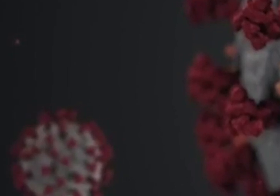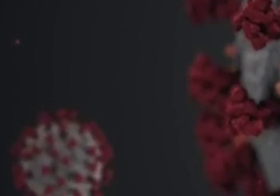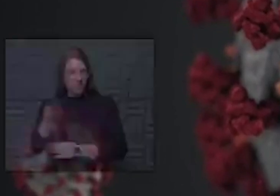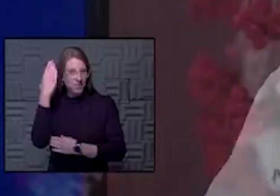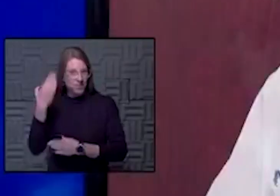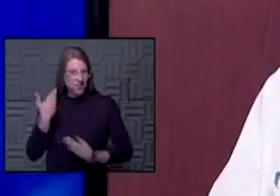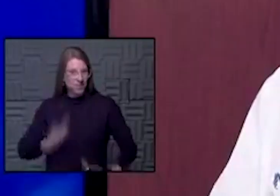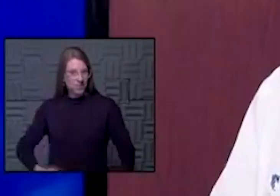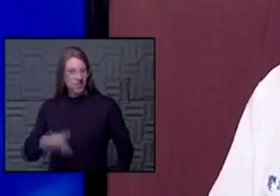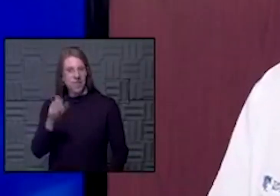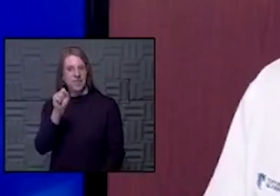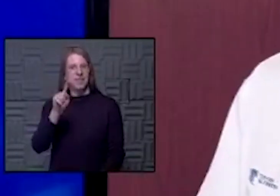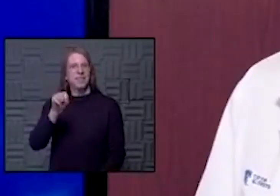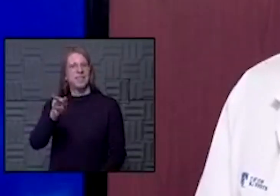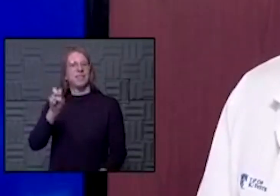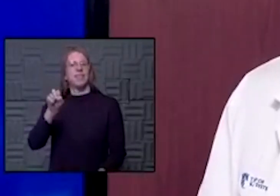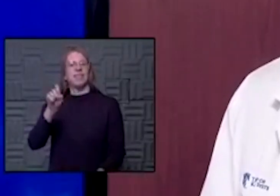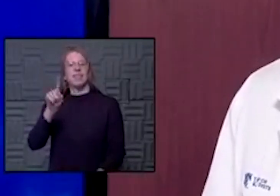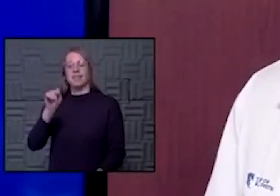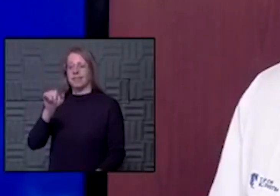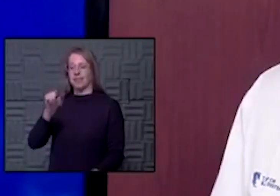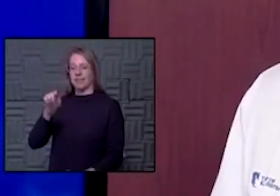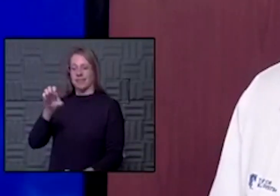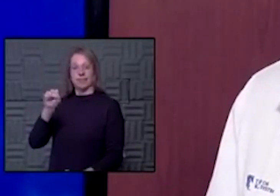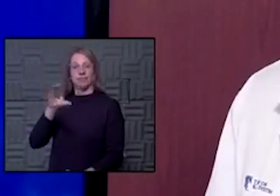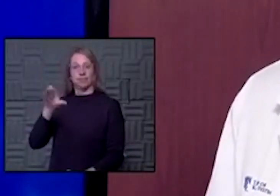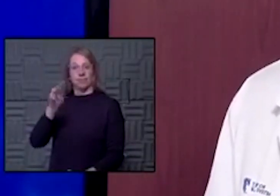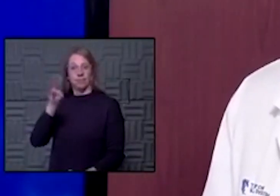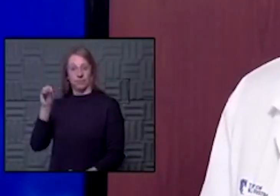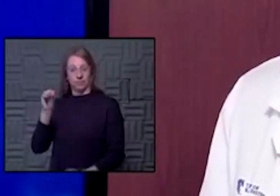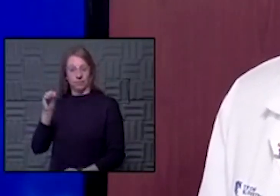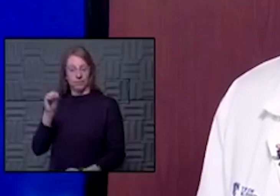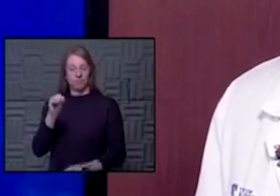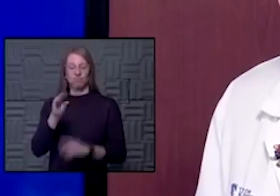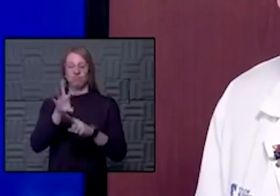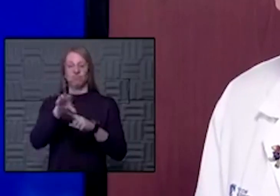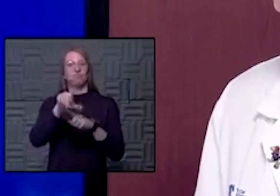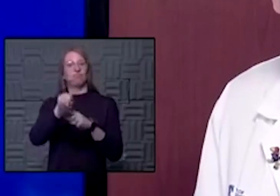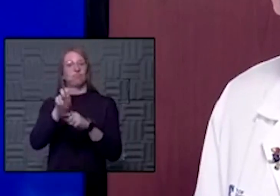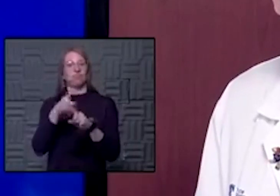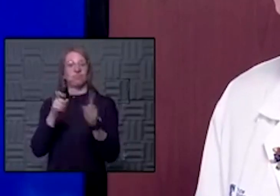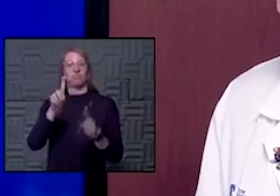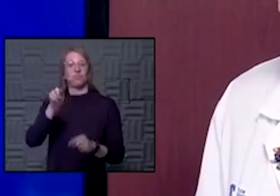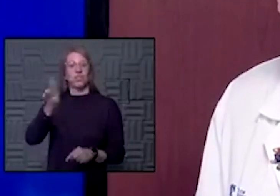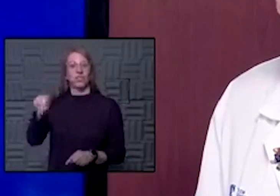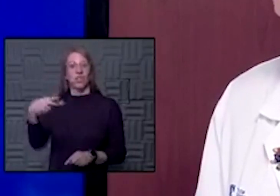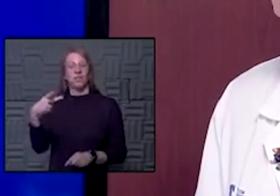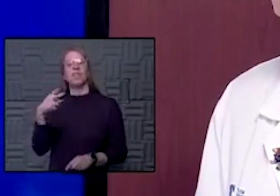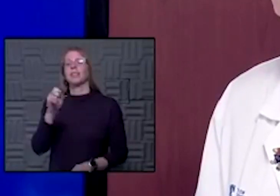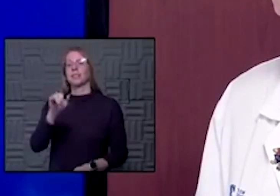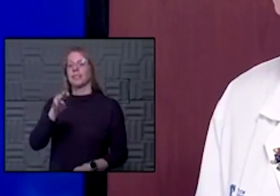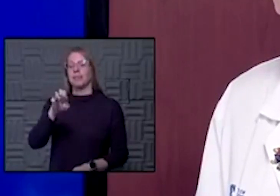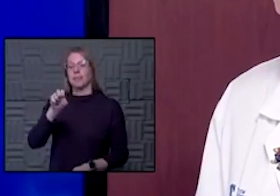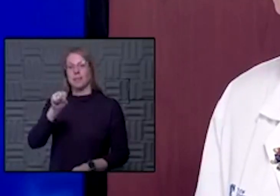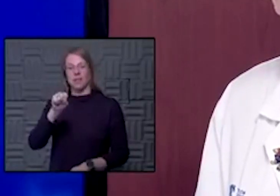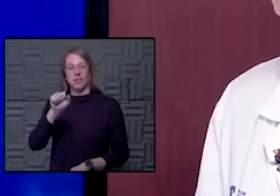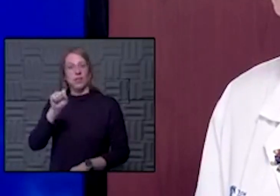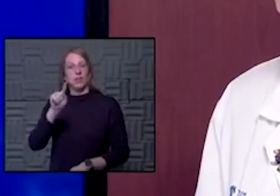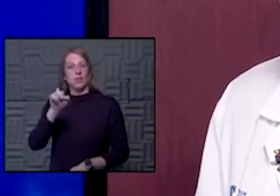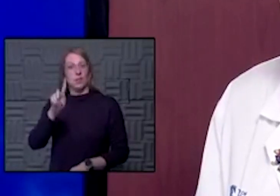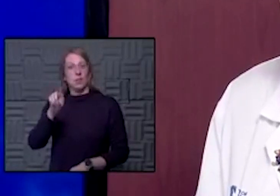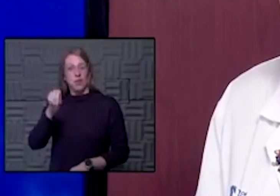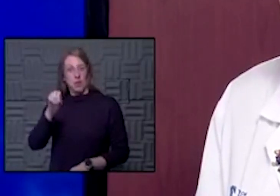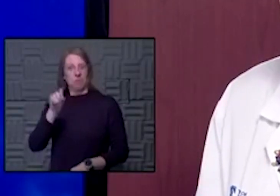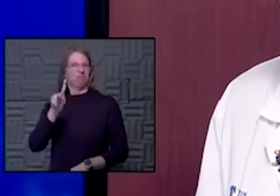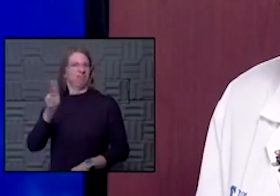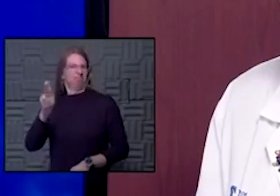Good morning, Steve Steitz, Chief Medical Officer here at the University of Kansas Health System broadcasting live with you from the Dolph Simons Family Studio and glad to be back with you on this